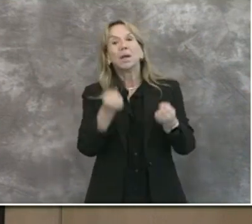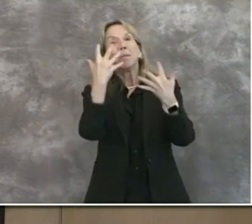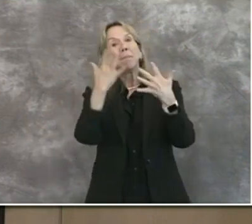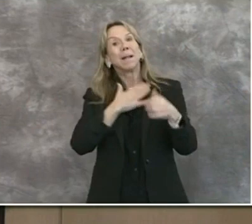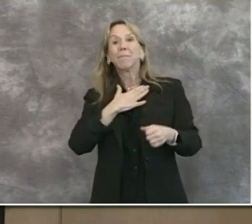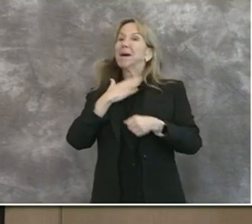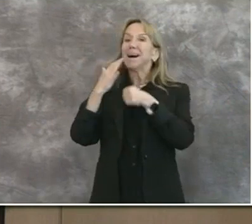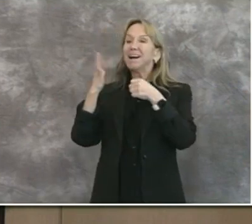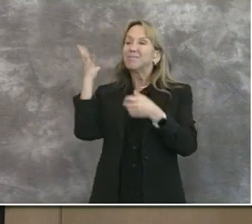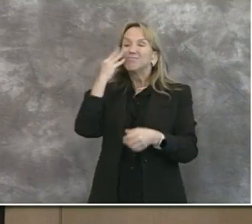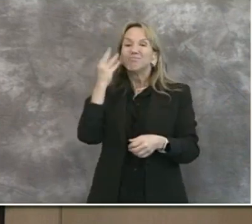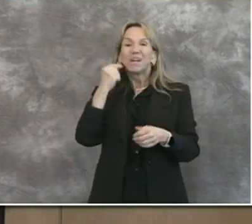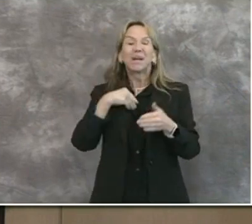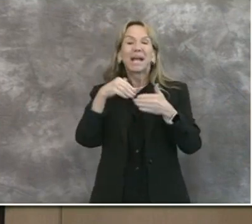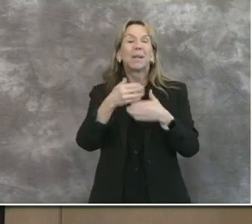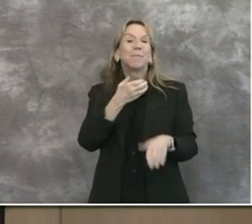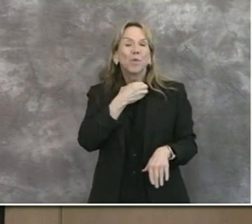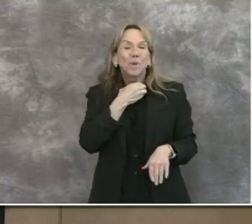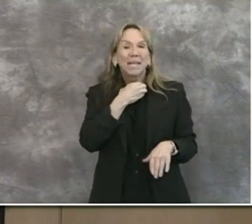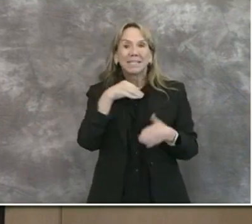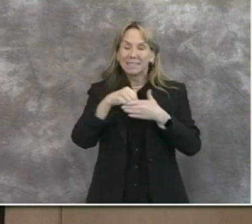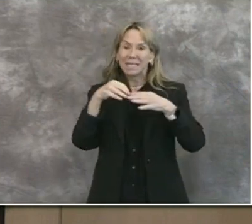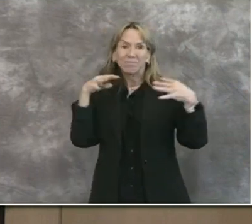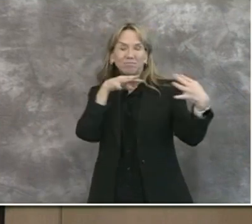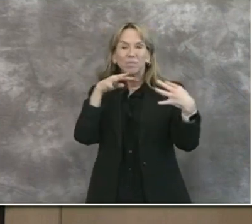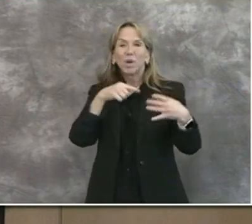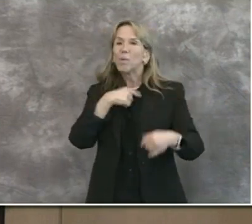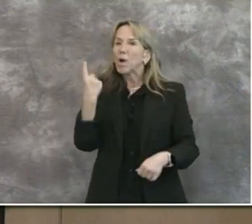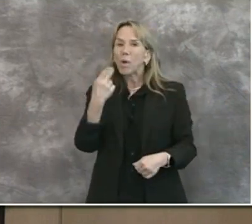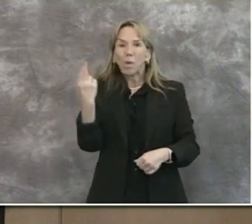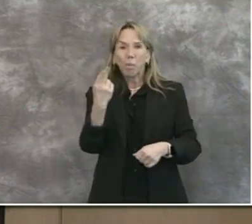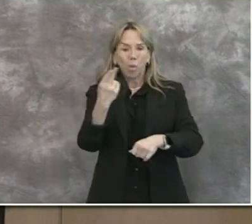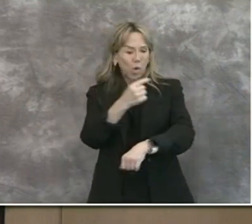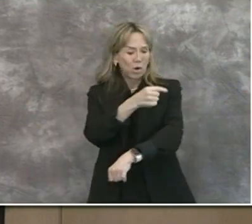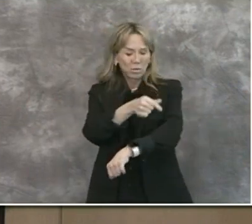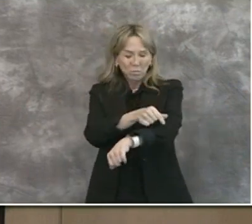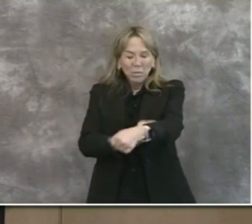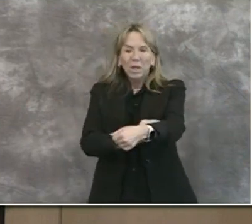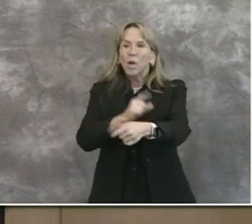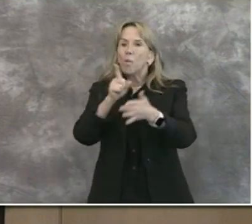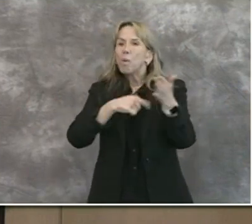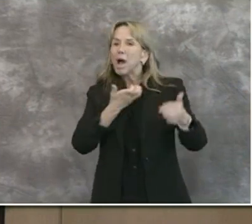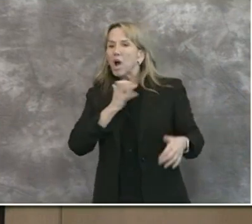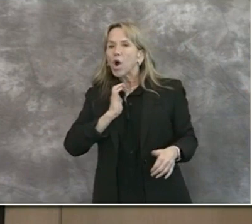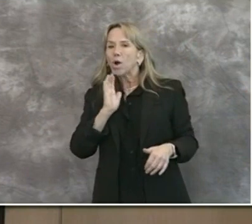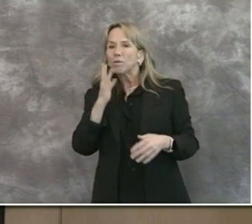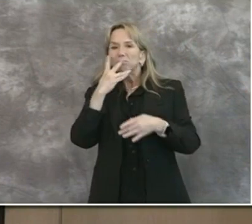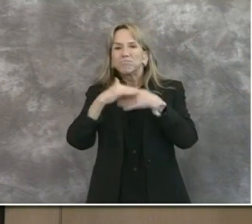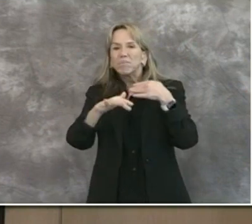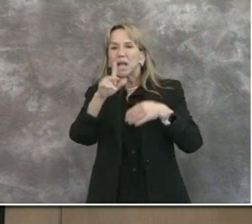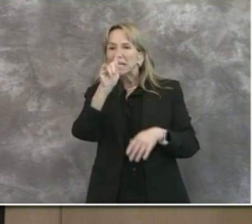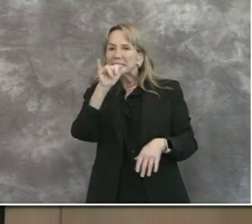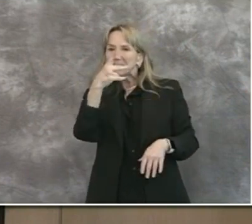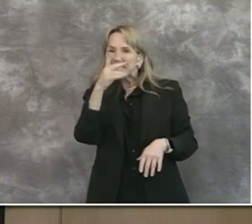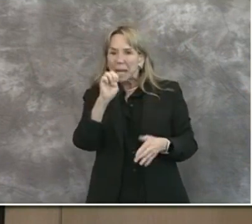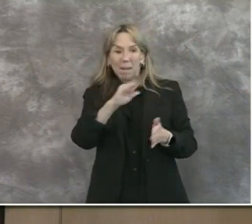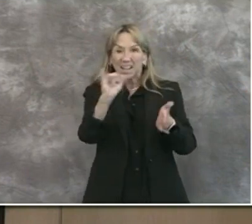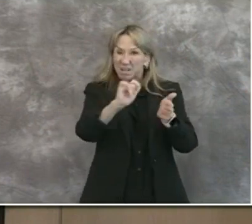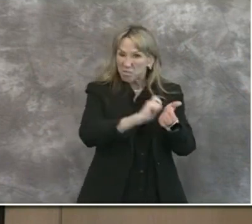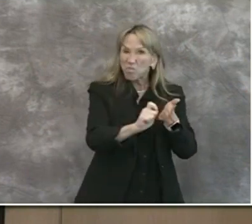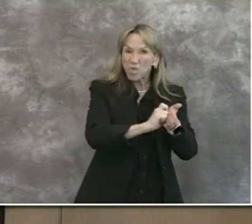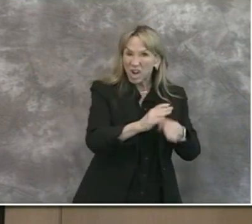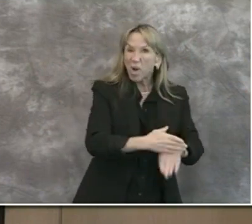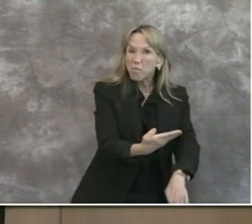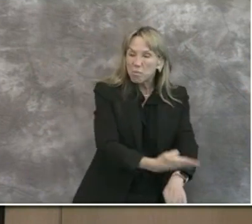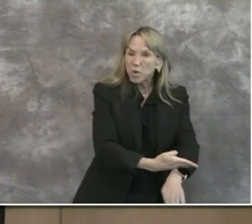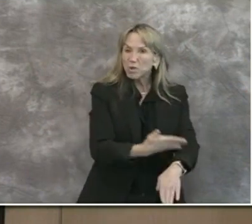life as a Marine and in particular in combat, we literally wore our blood type on our sleeve and written on our boots. I know how vitally important a